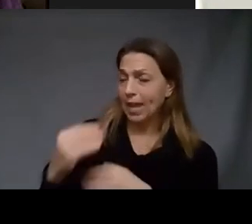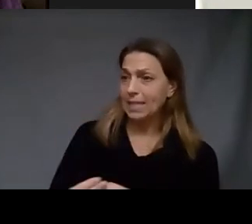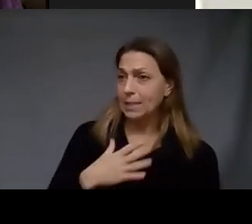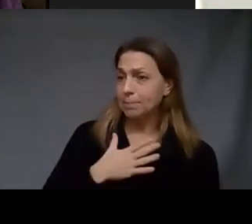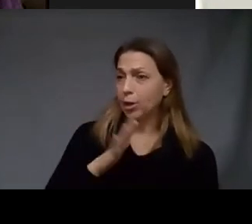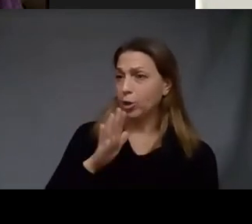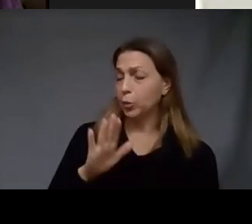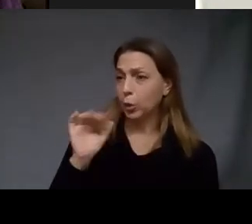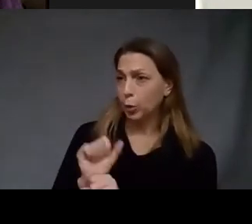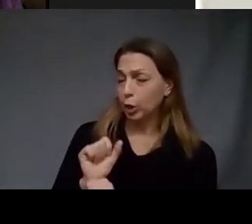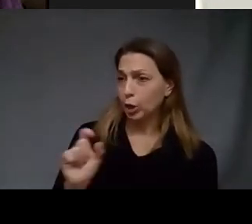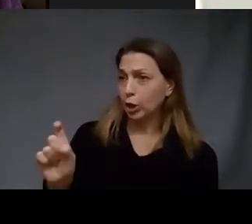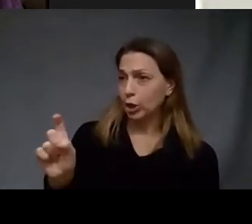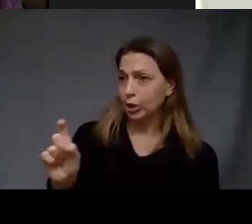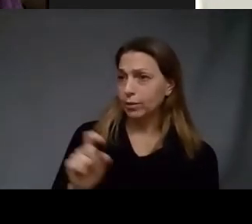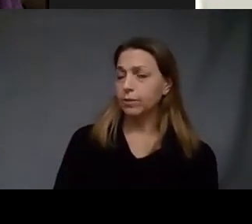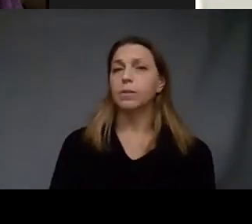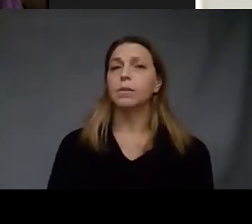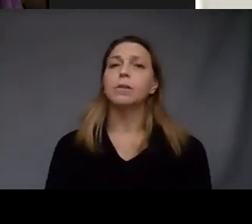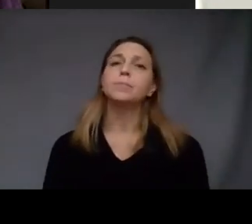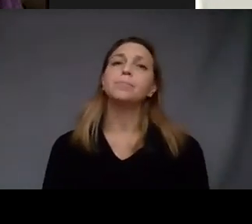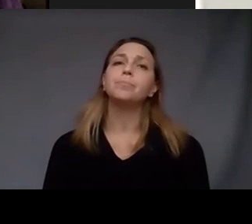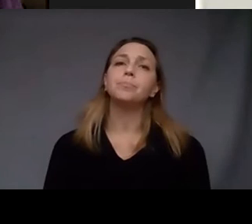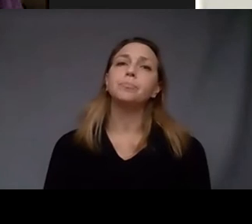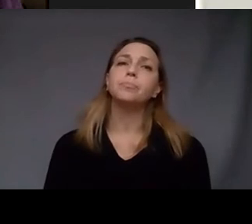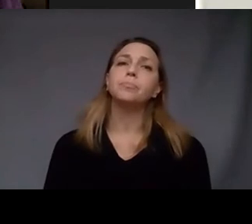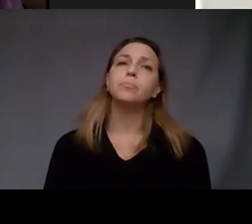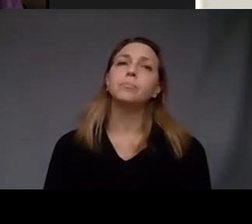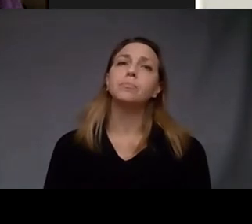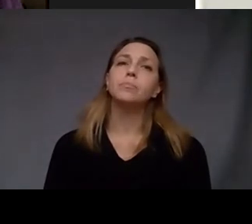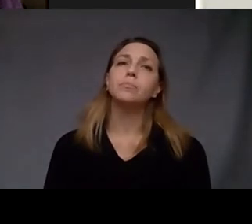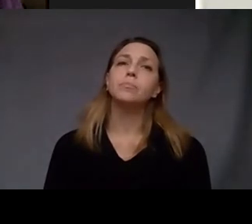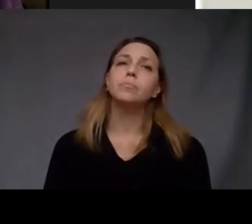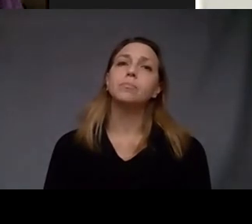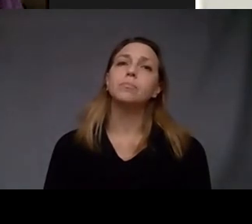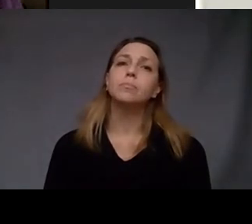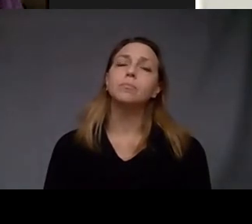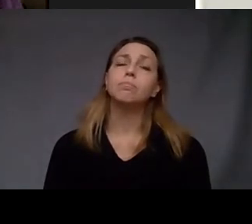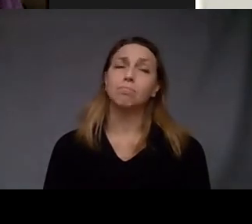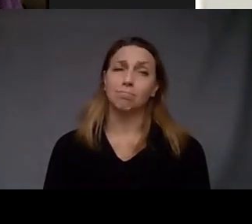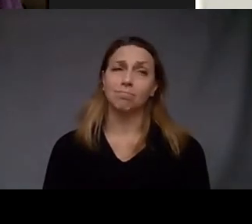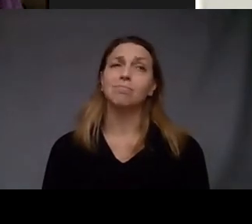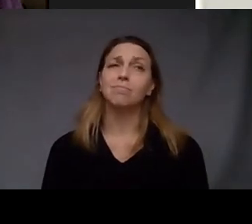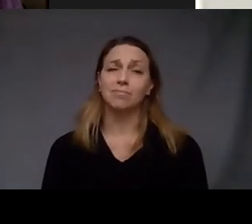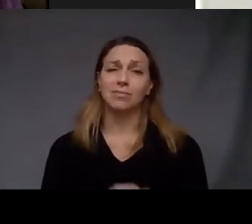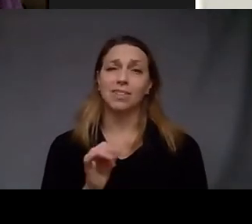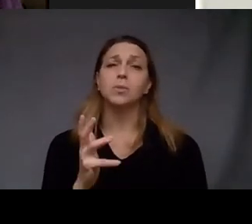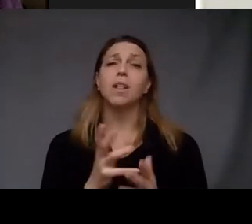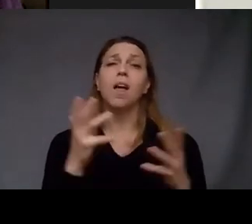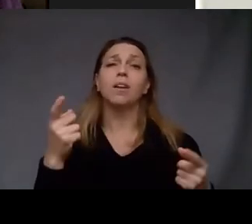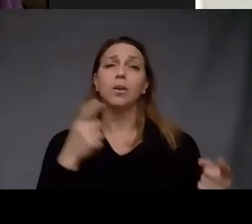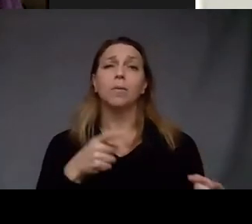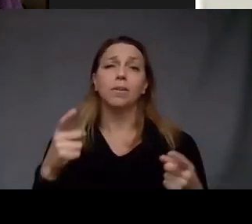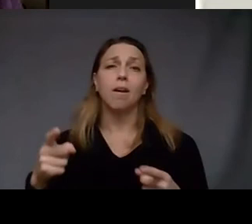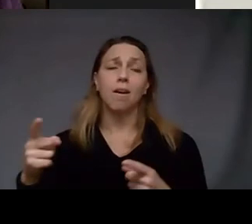of experiences from the past oh yeah there was a lot going on